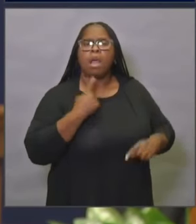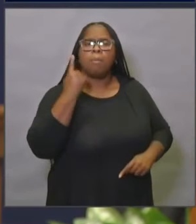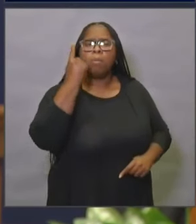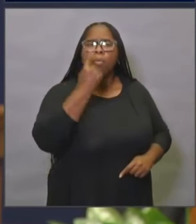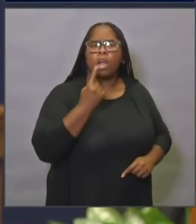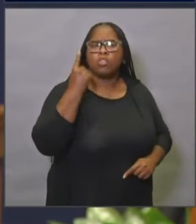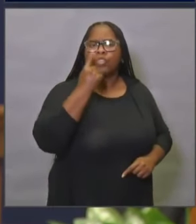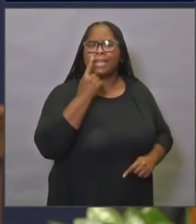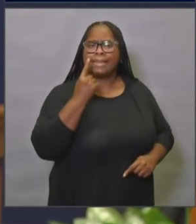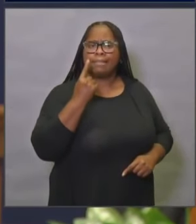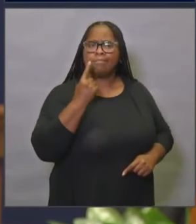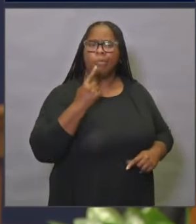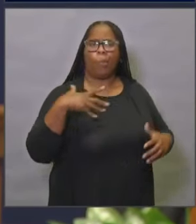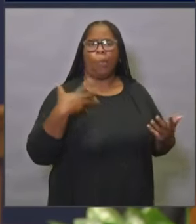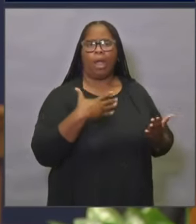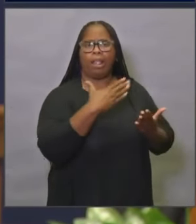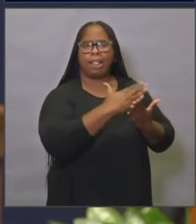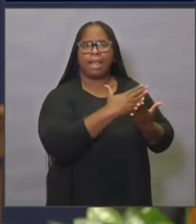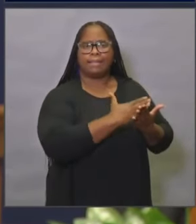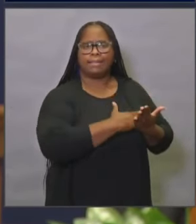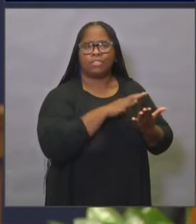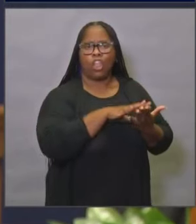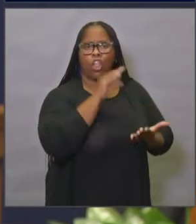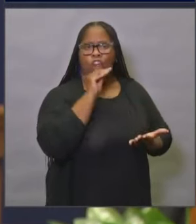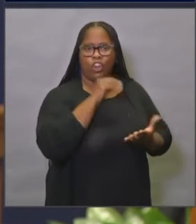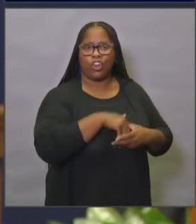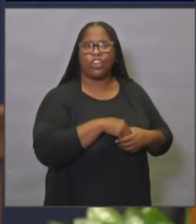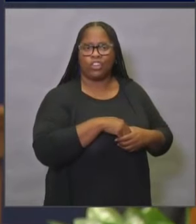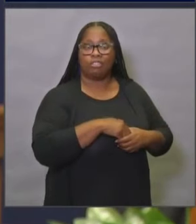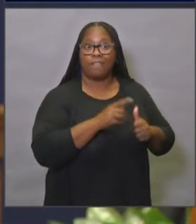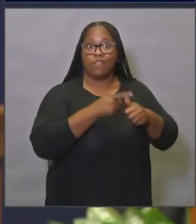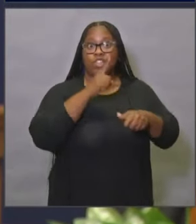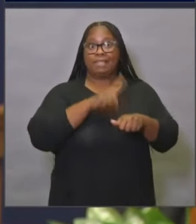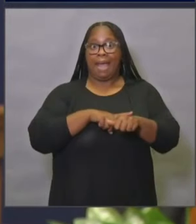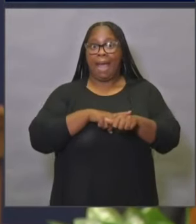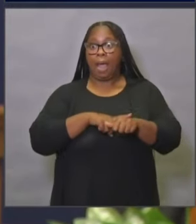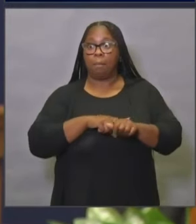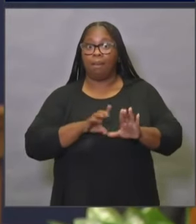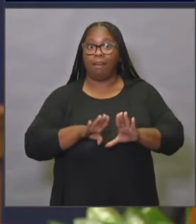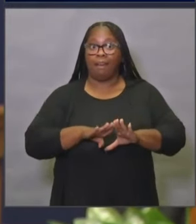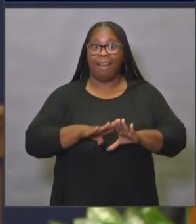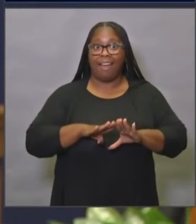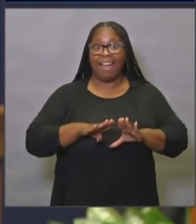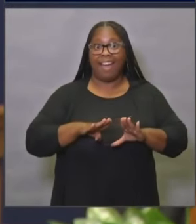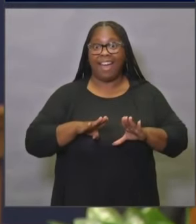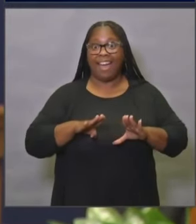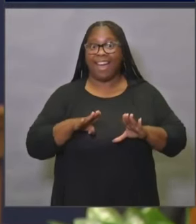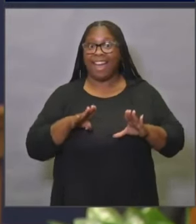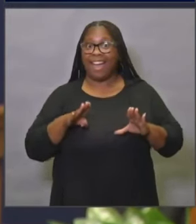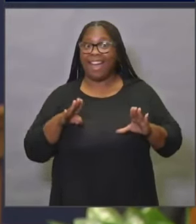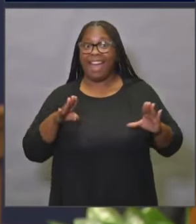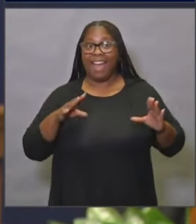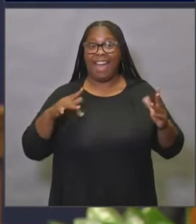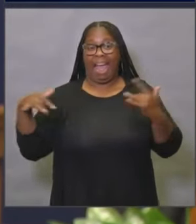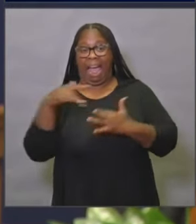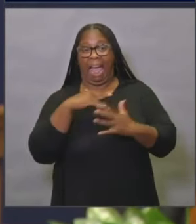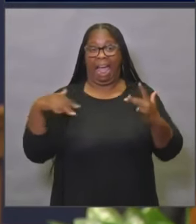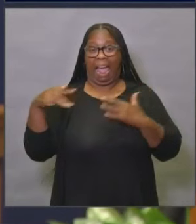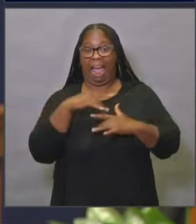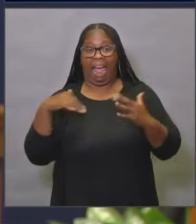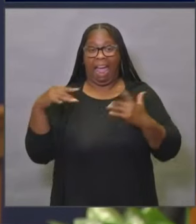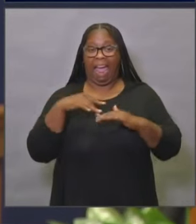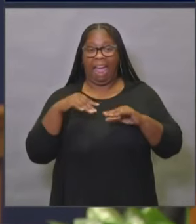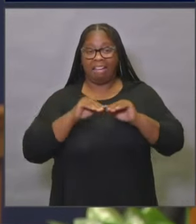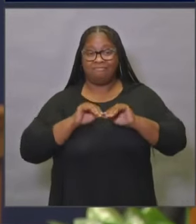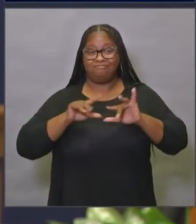learned from the first easing of restrictions and how concerned either you as the public